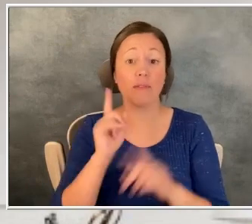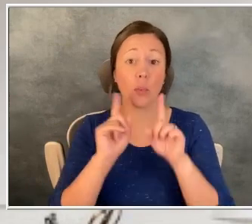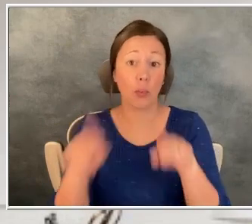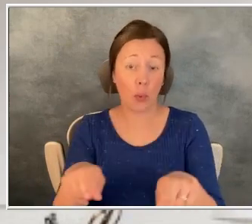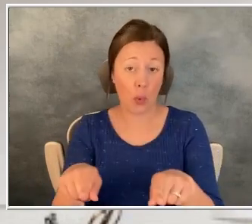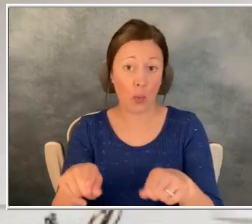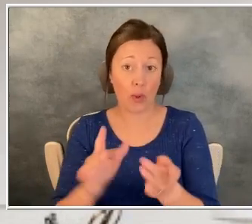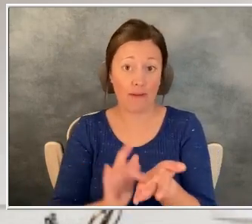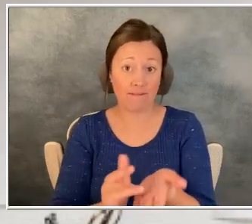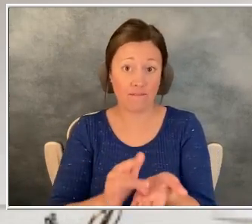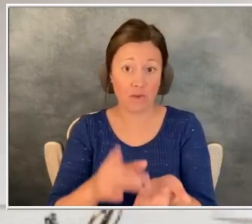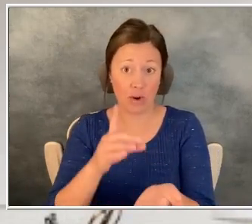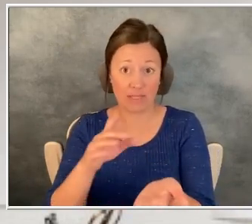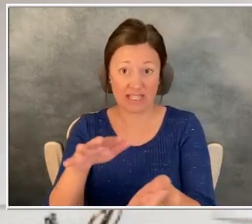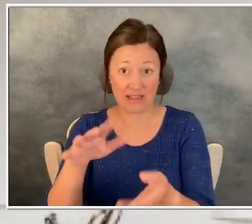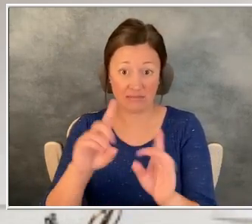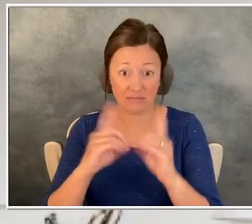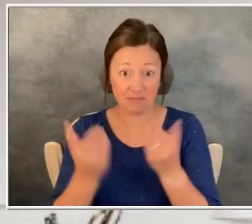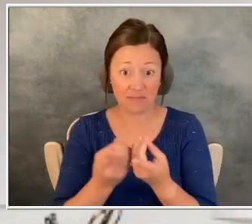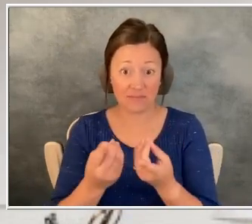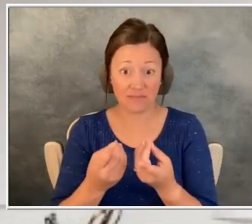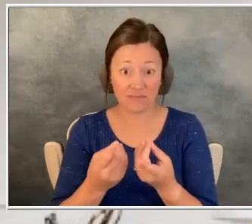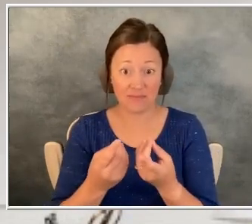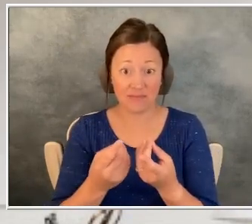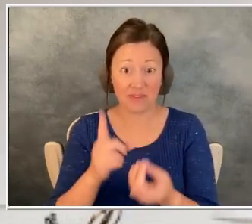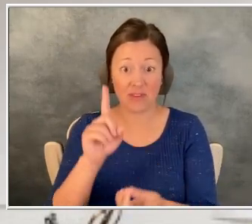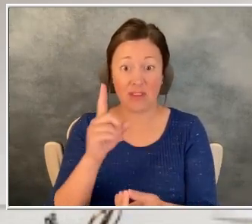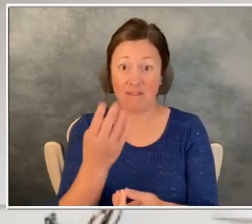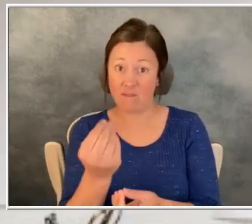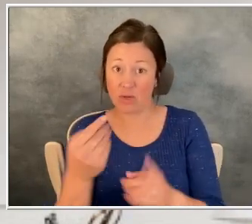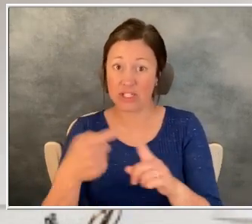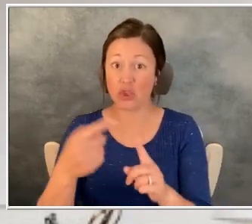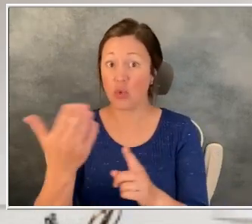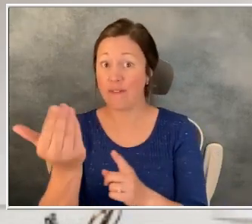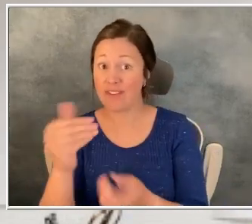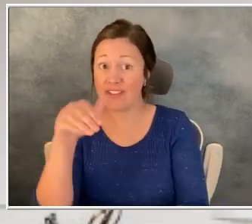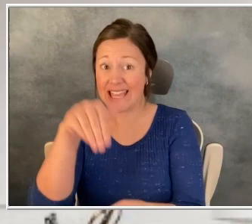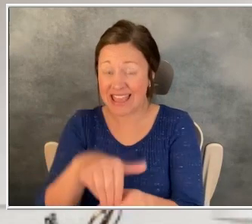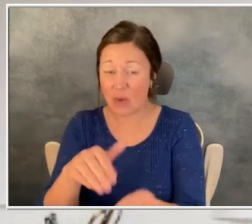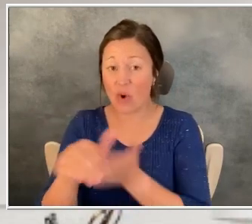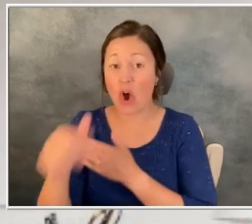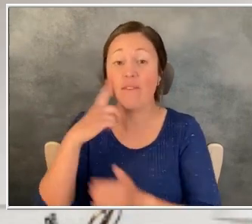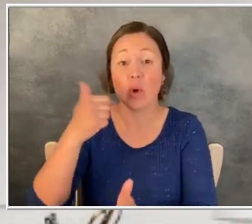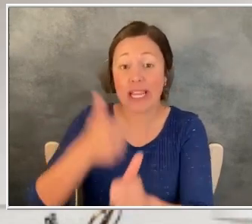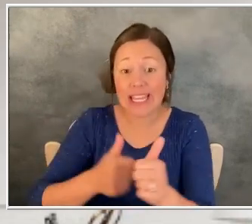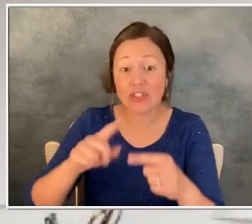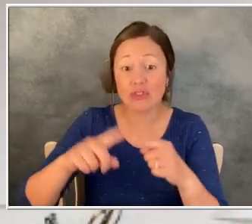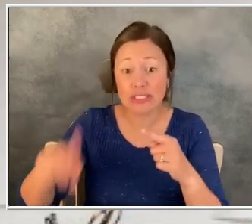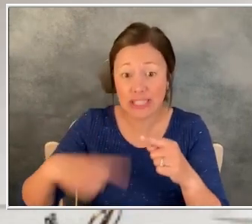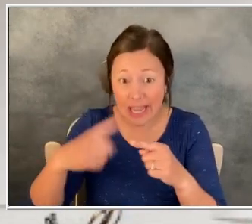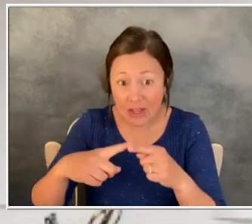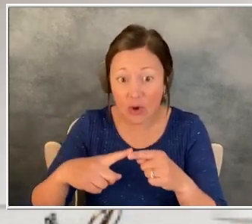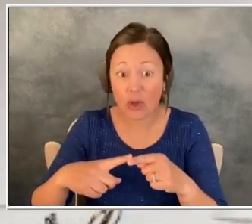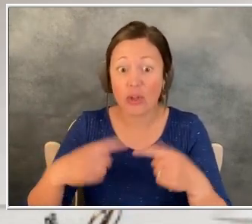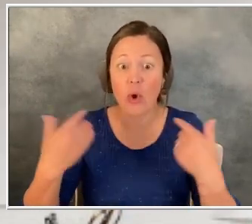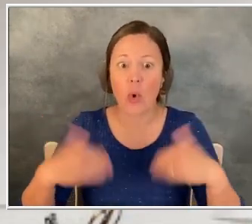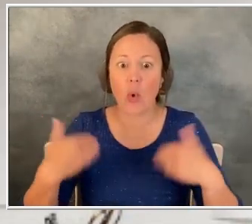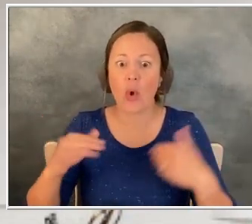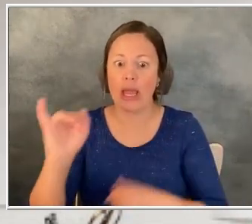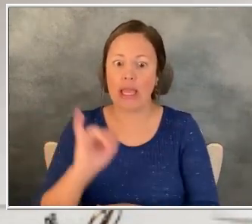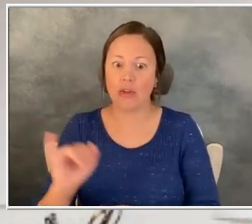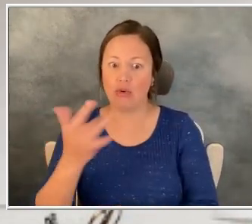pharmacy to get these, you're looking at between $14,000 to $15,000 per cycle. So, you know, God bless insurance in that scenario.